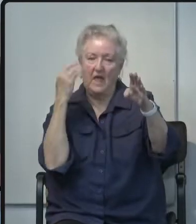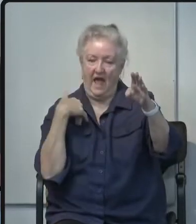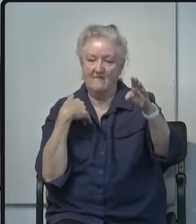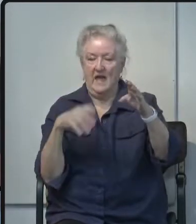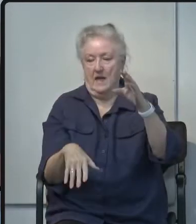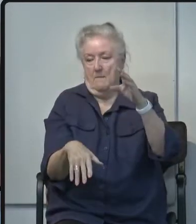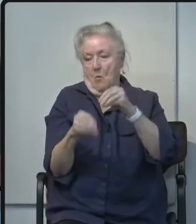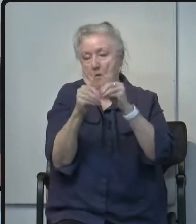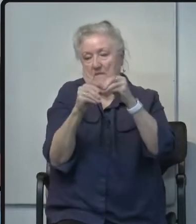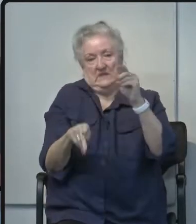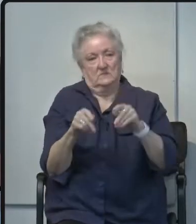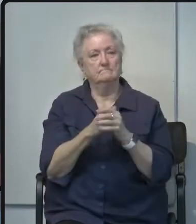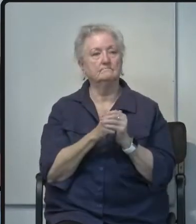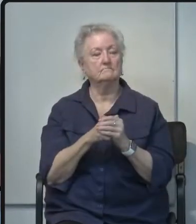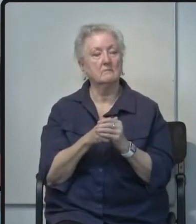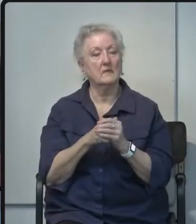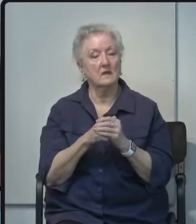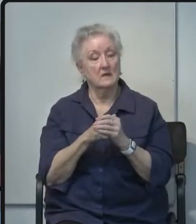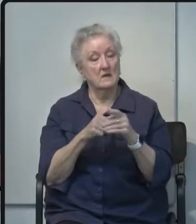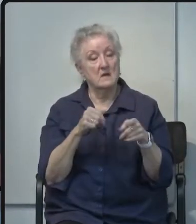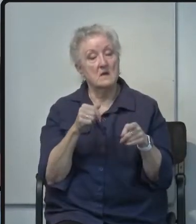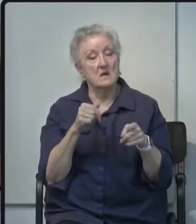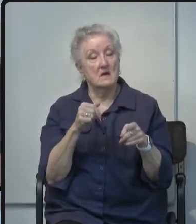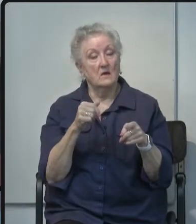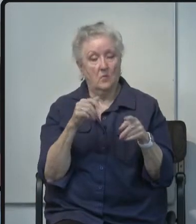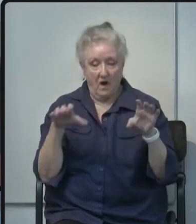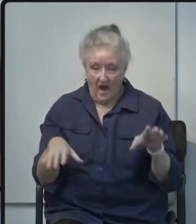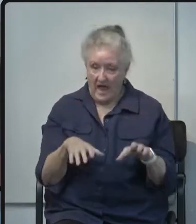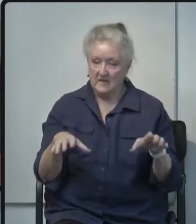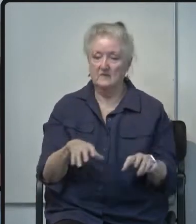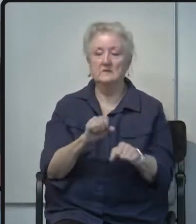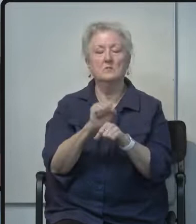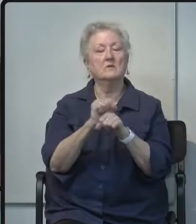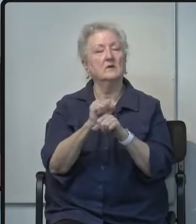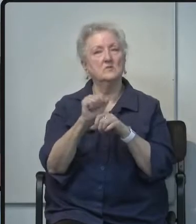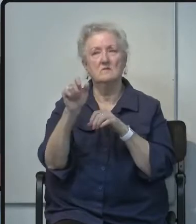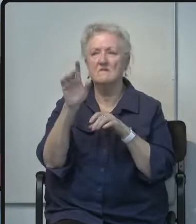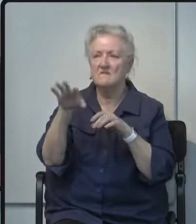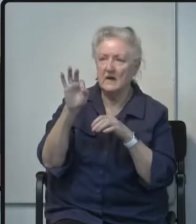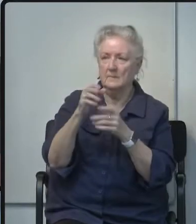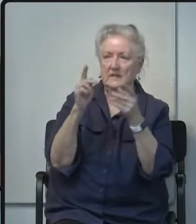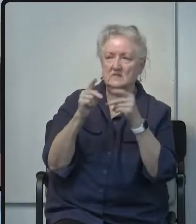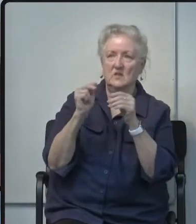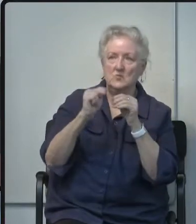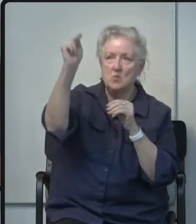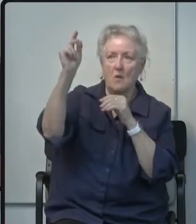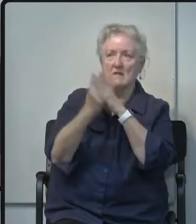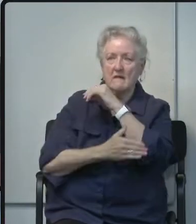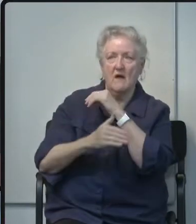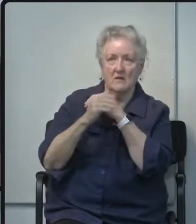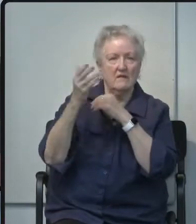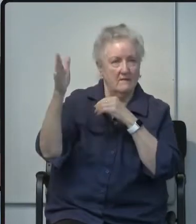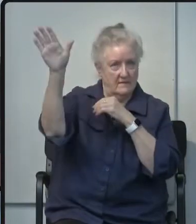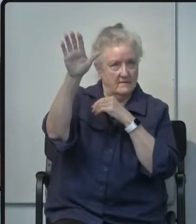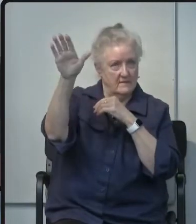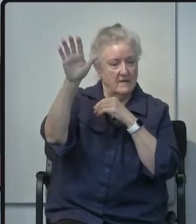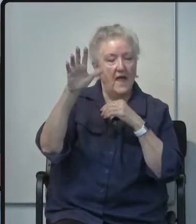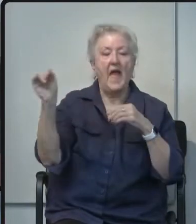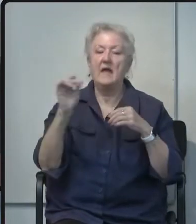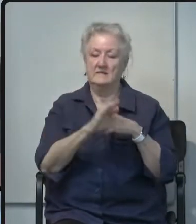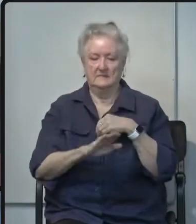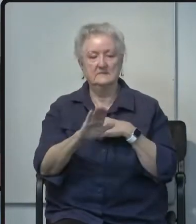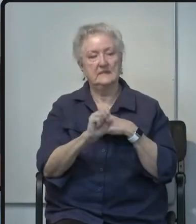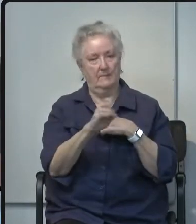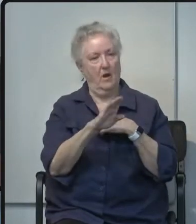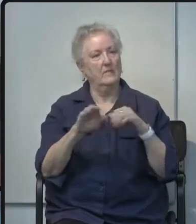we are actively working to secure sites in the northern part of the county as well as in the Santa Barbara